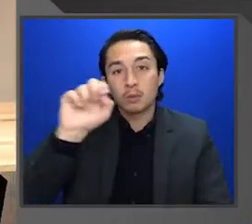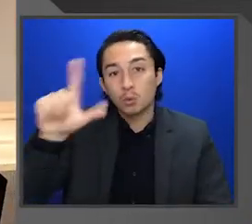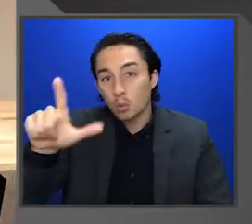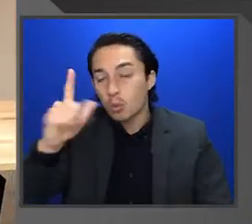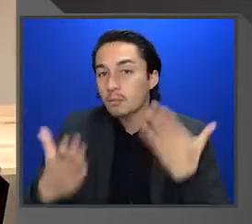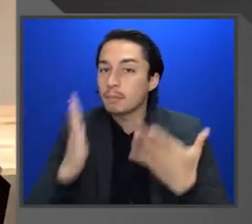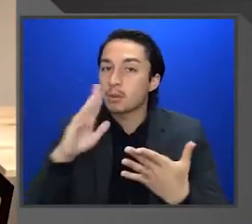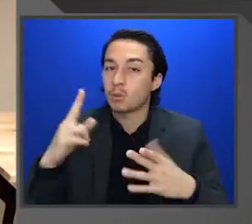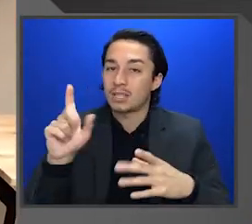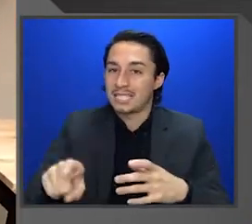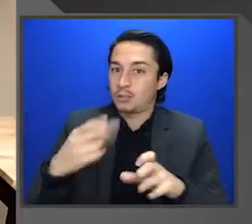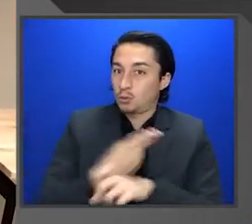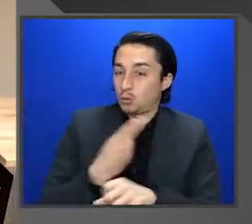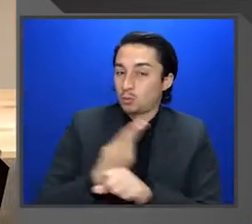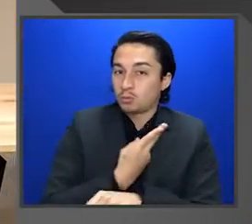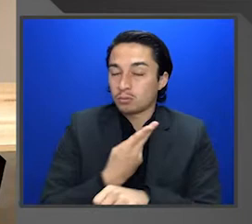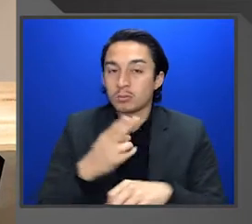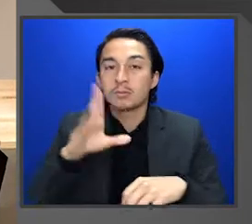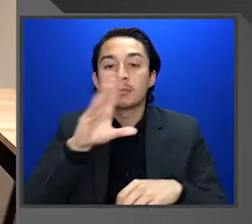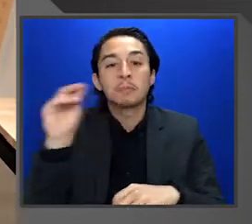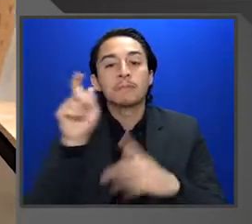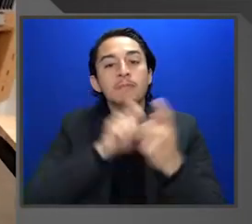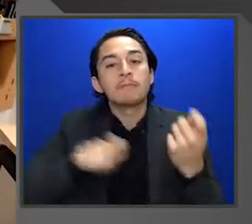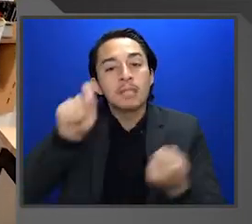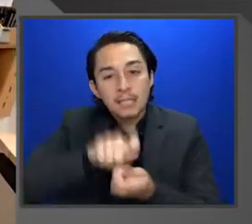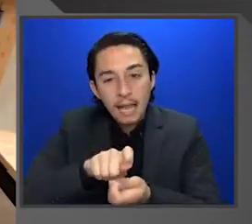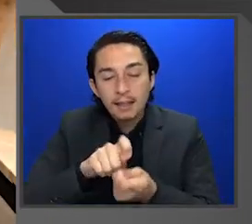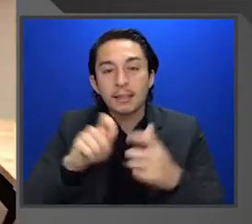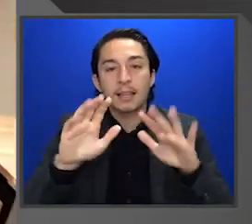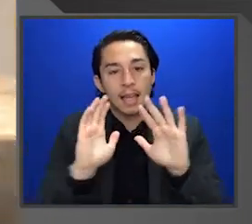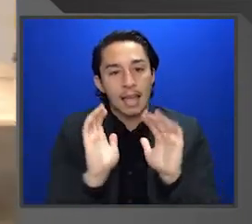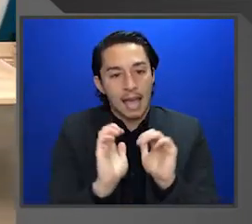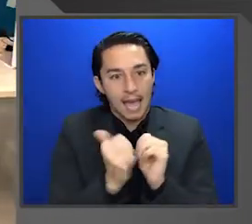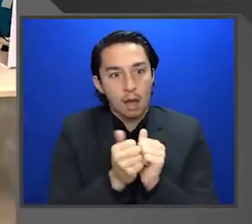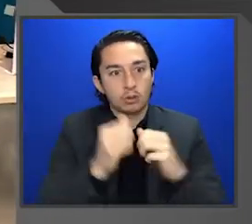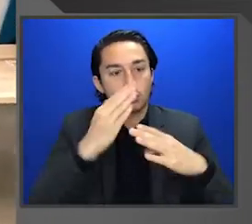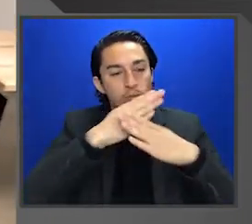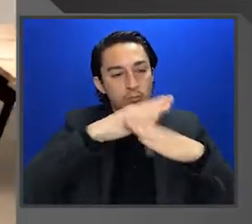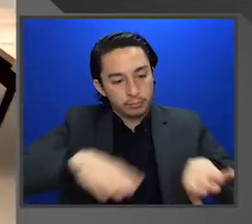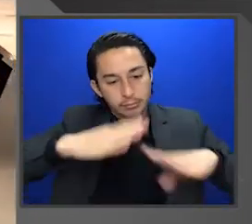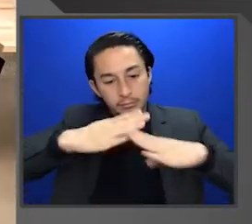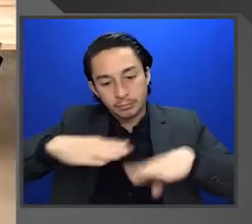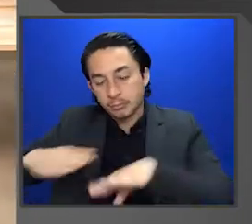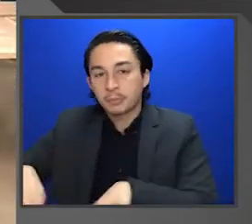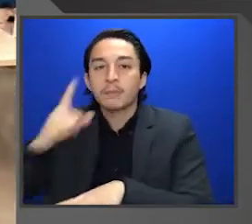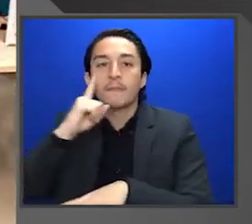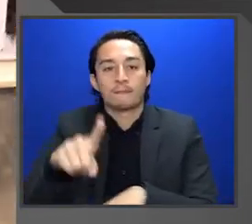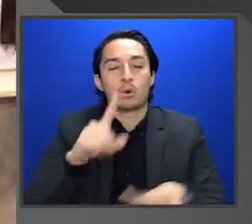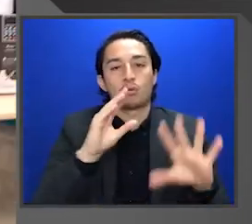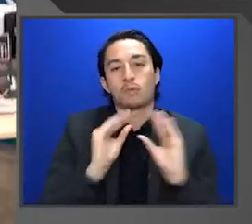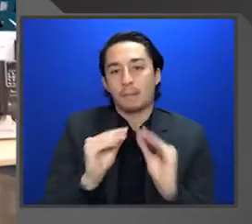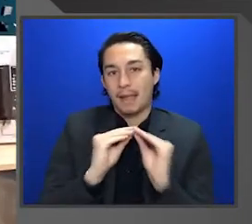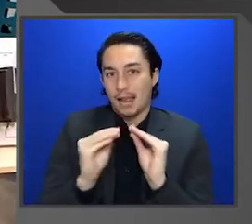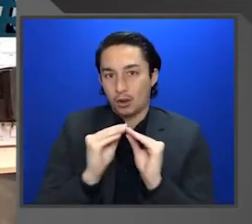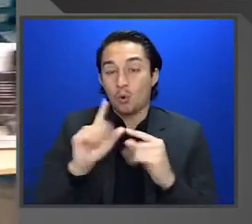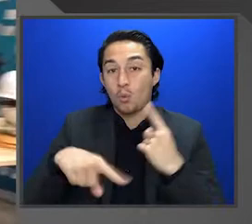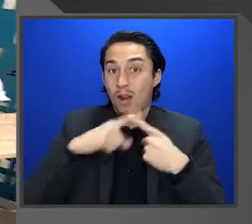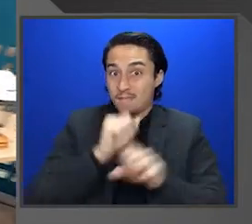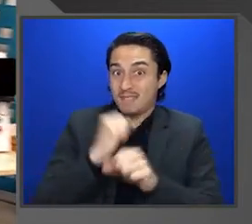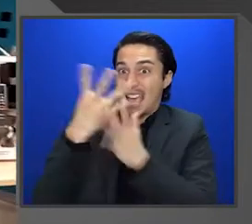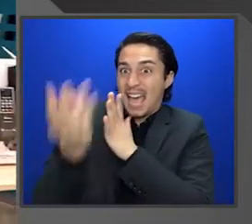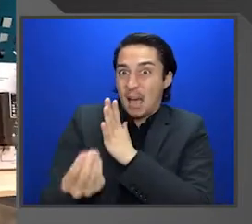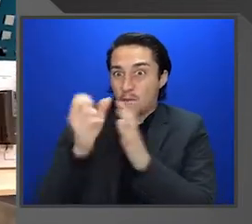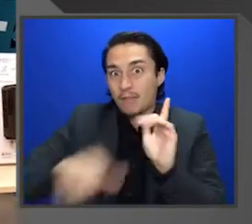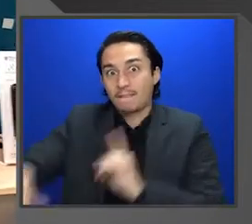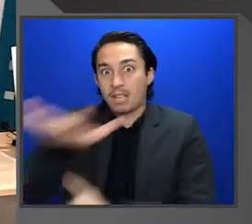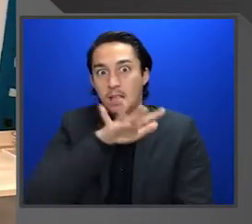utilize while I'm doing this, and exactly how to dismantle this for repairs as I'm out here in the field. This is